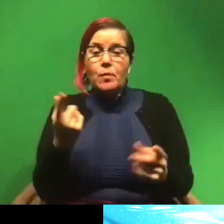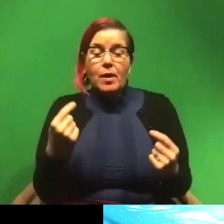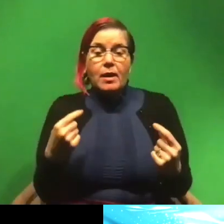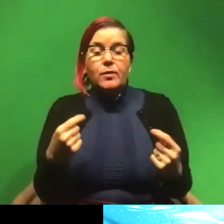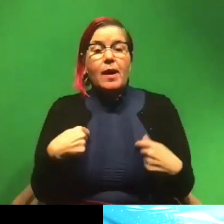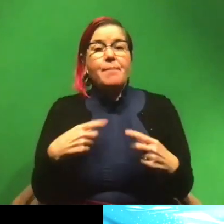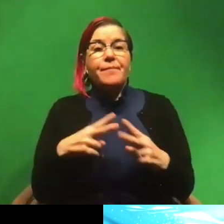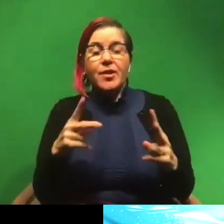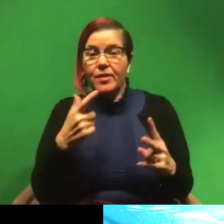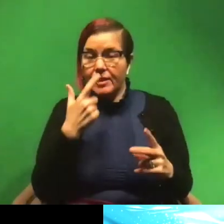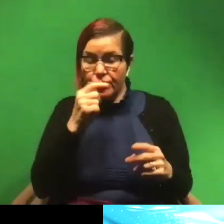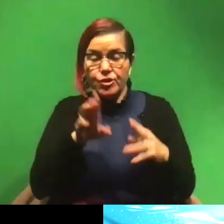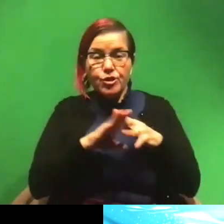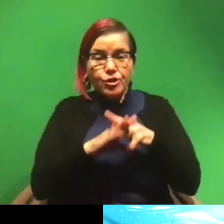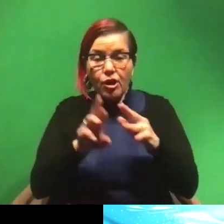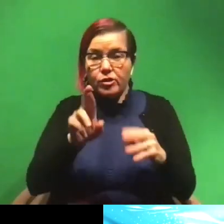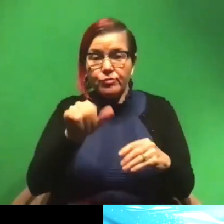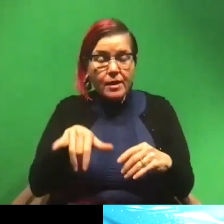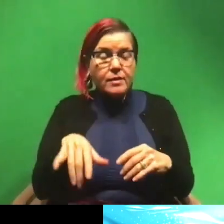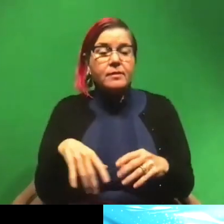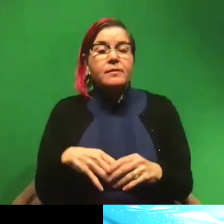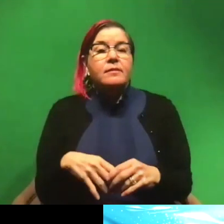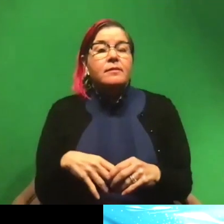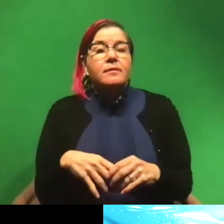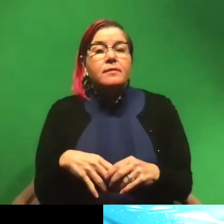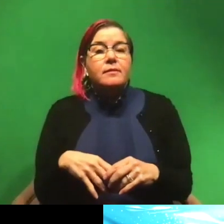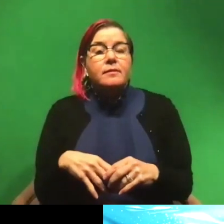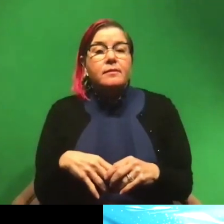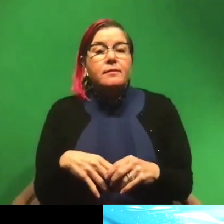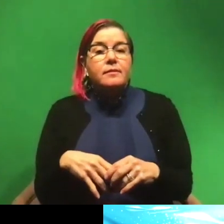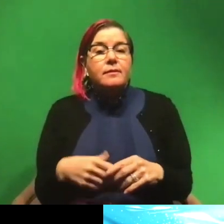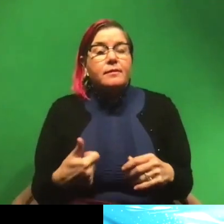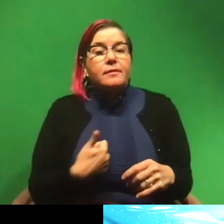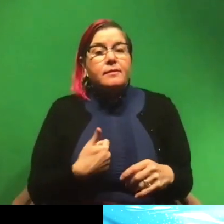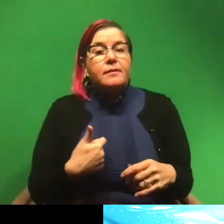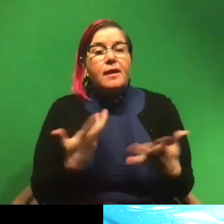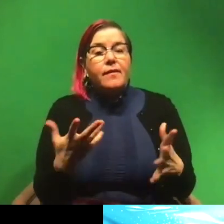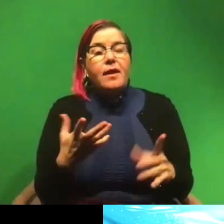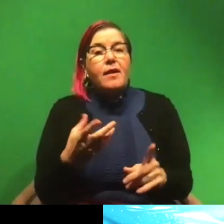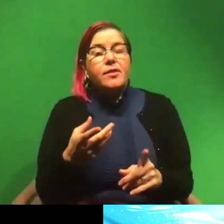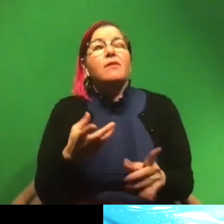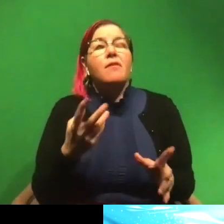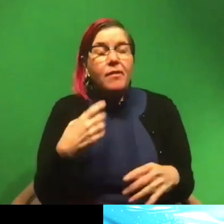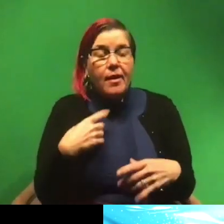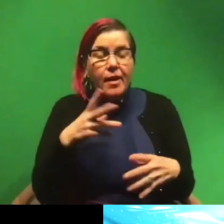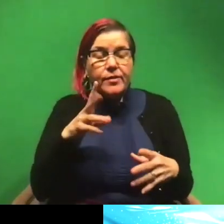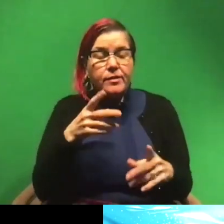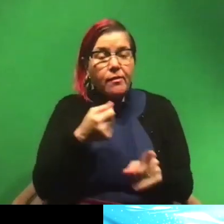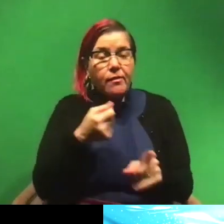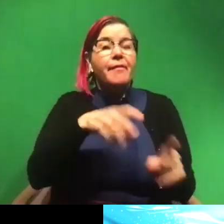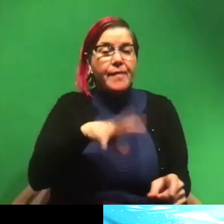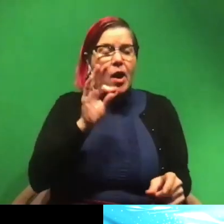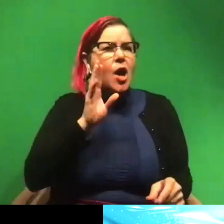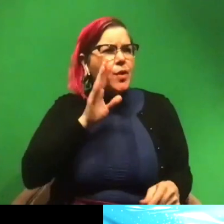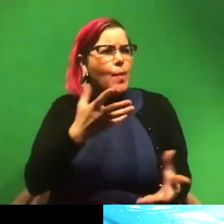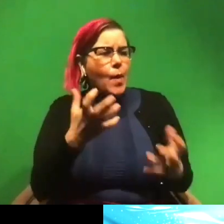interested in sharks and rays. And I've kind of stumbled upon sharks and rays. I knew that I wanted